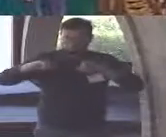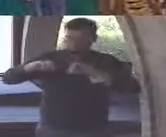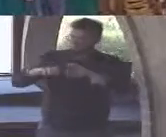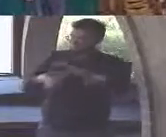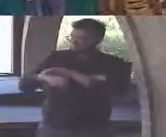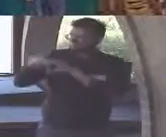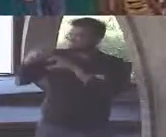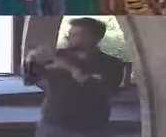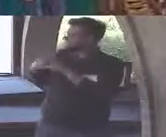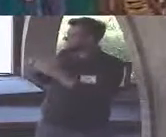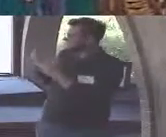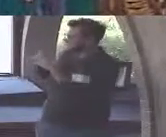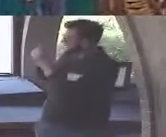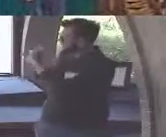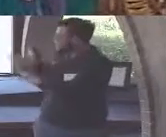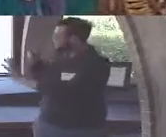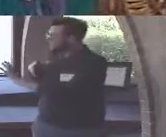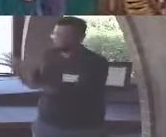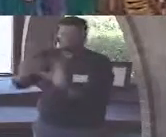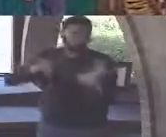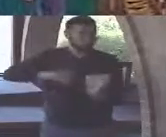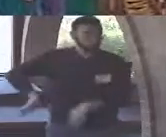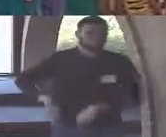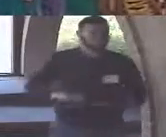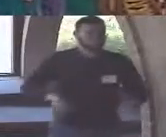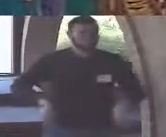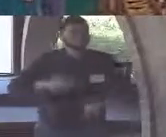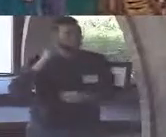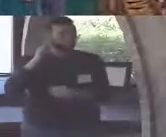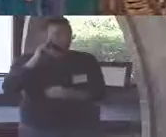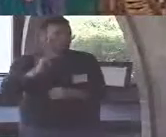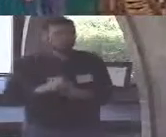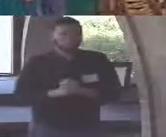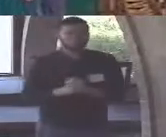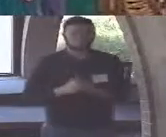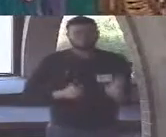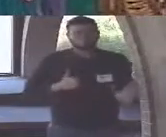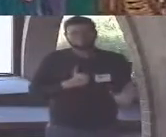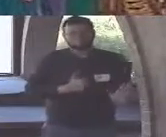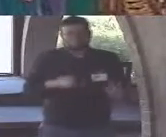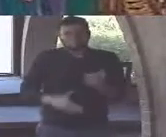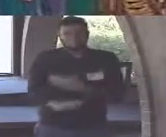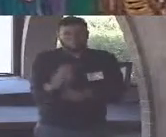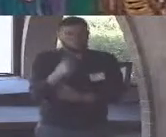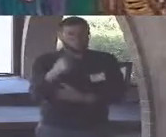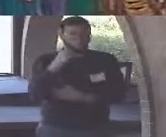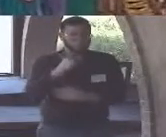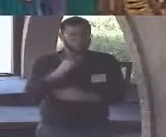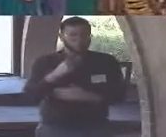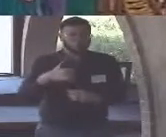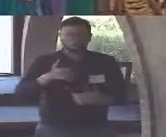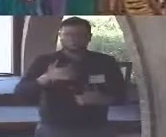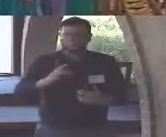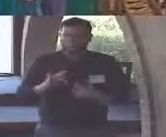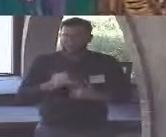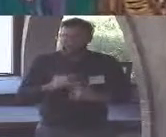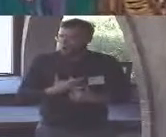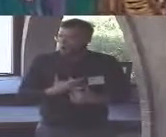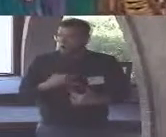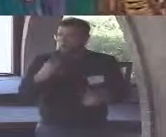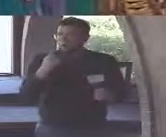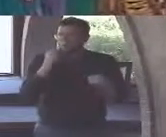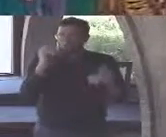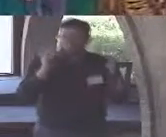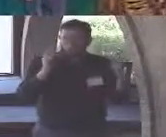so this morning sadly you will hear nothing too provocative just some musings that lately have been clunking around